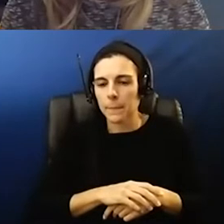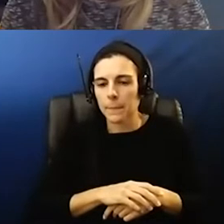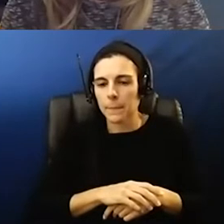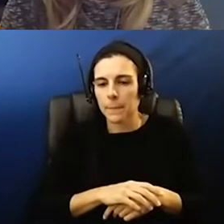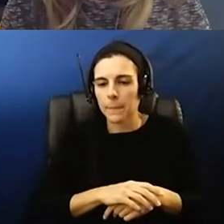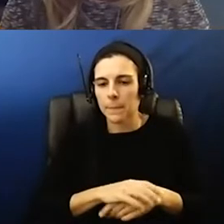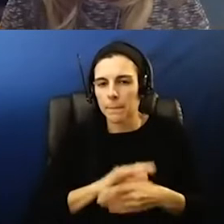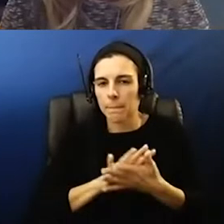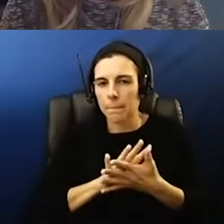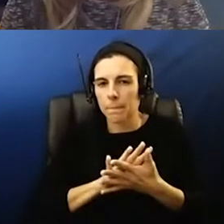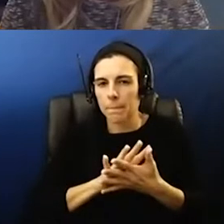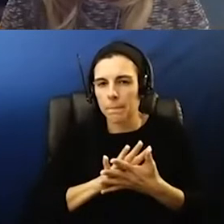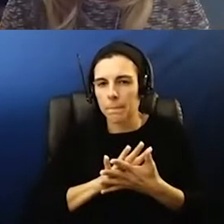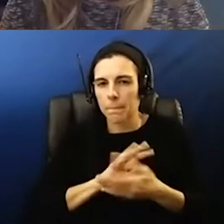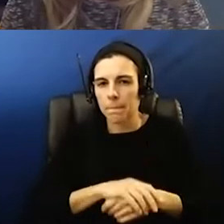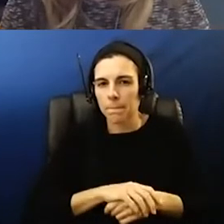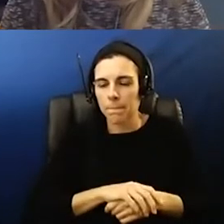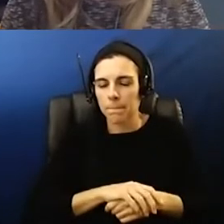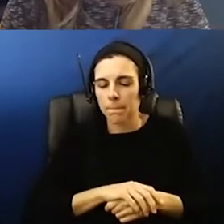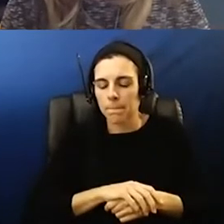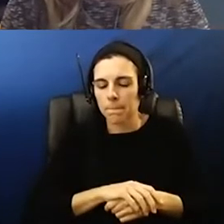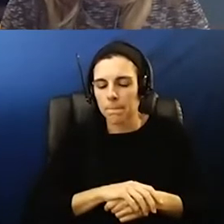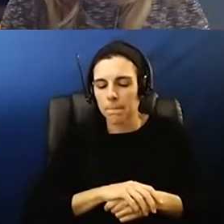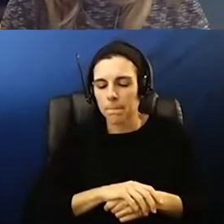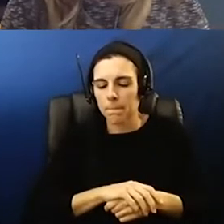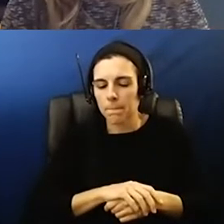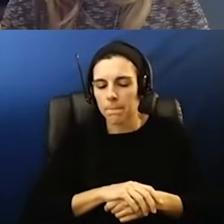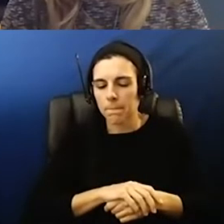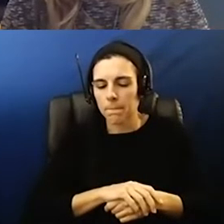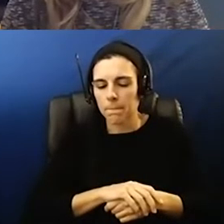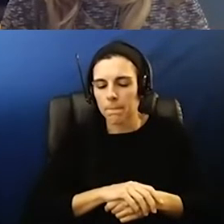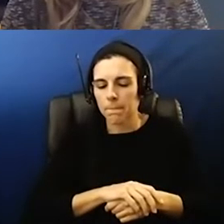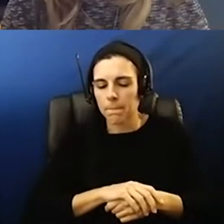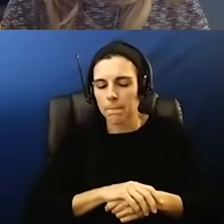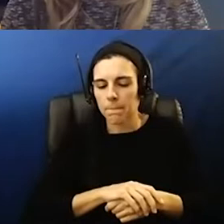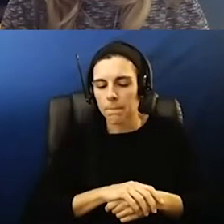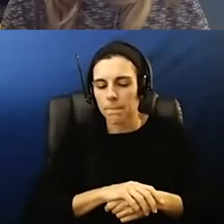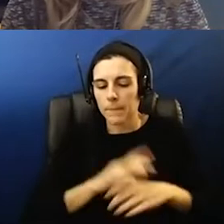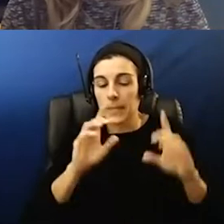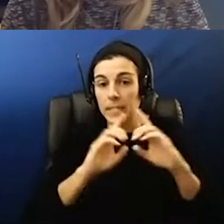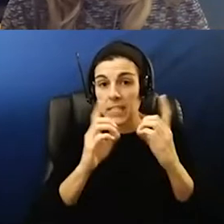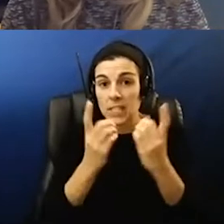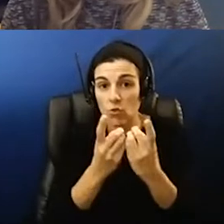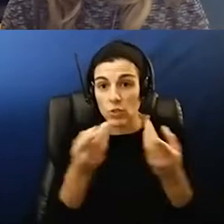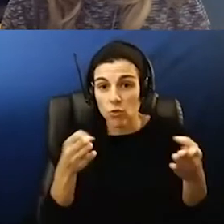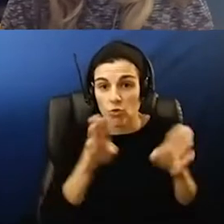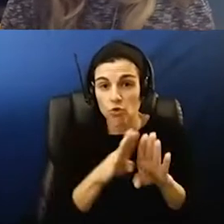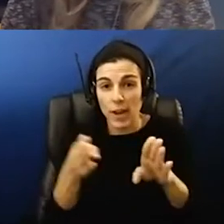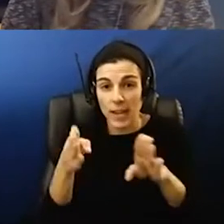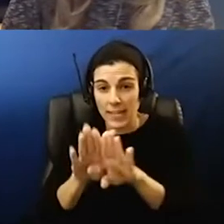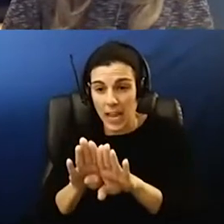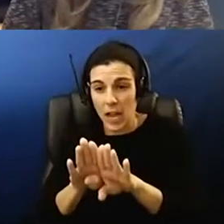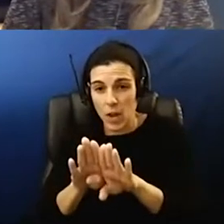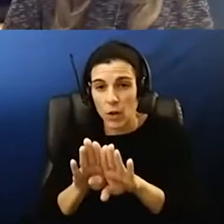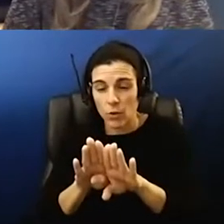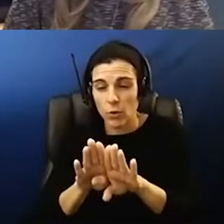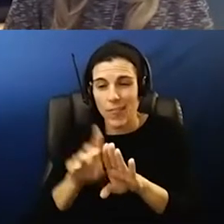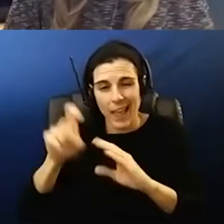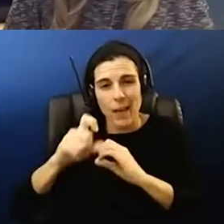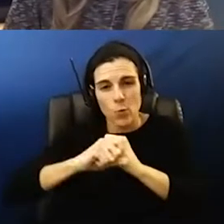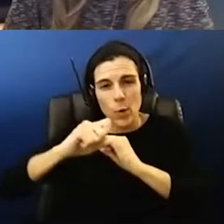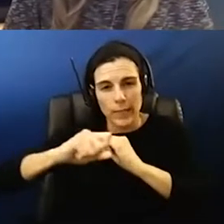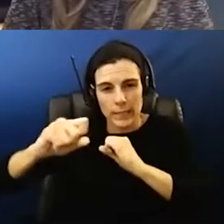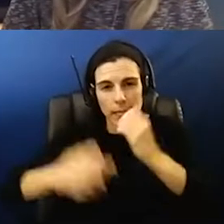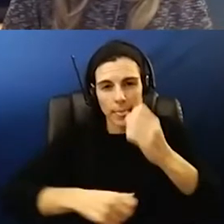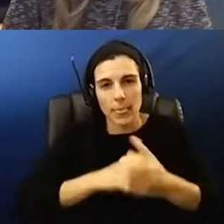uh put forth by our community uh to this point but districts that are shutting down like that are having to extend the school